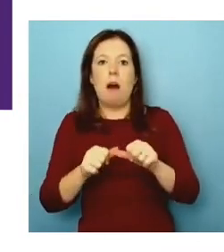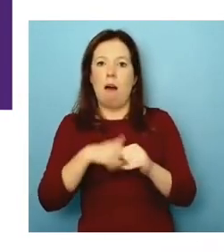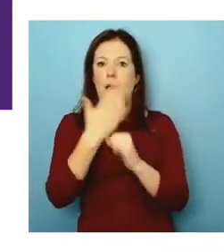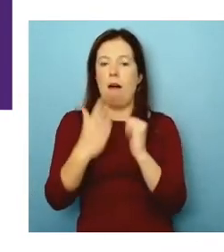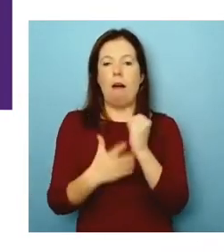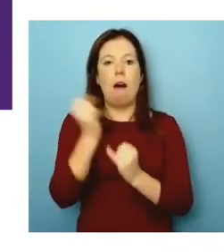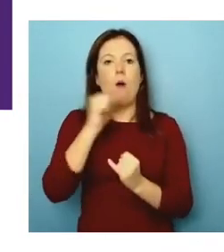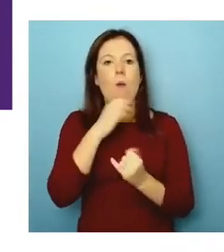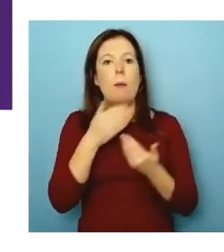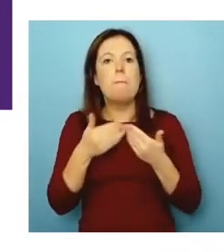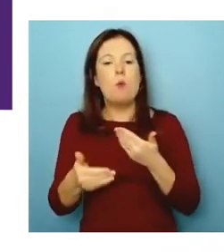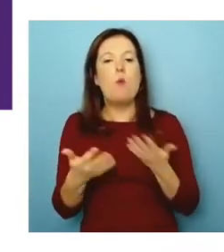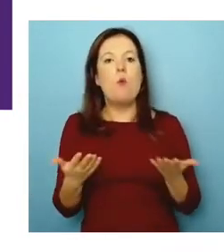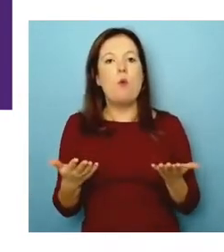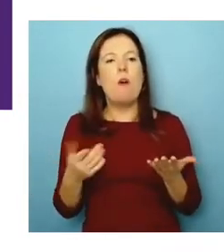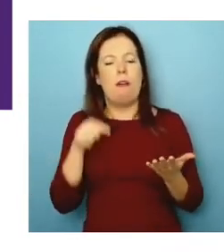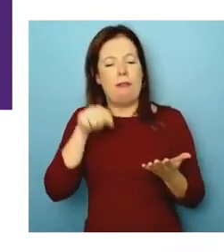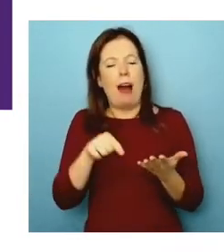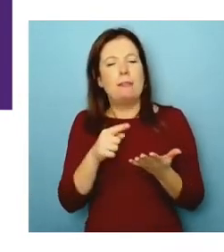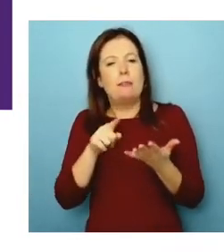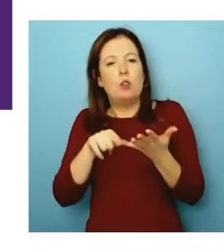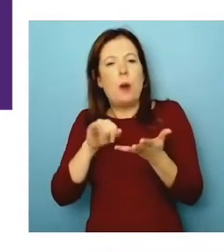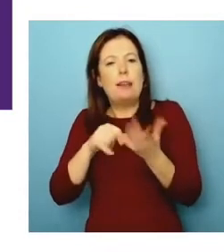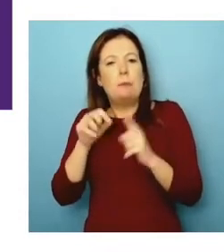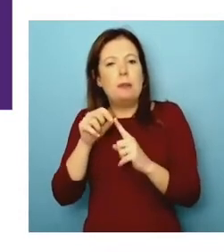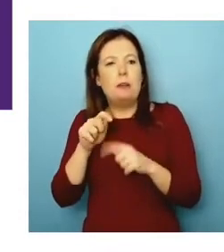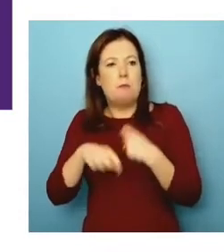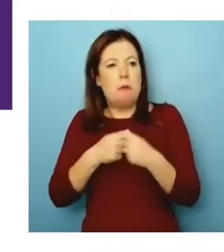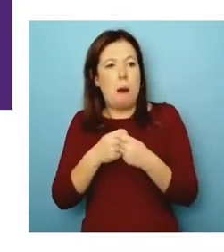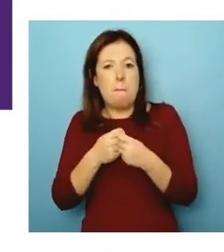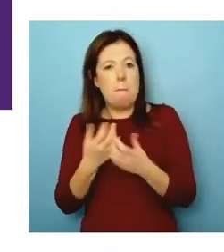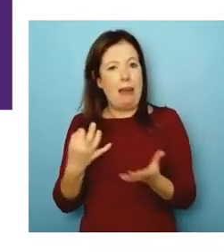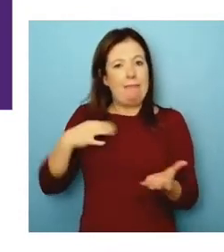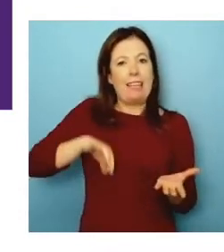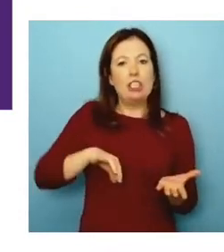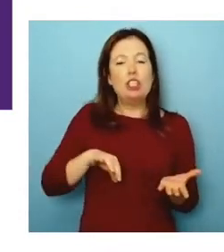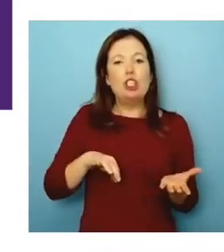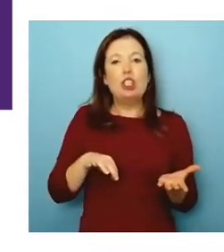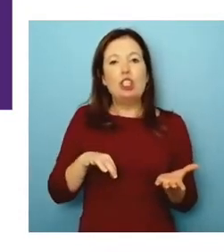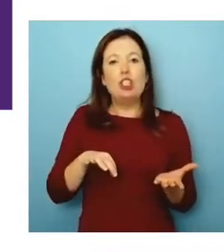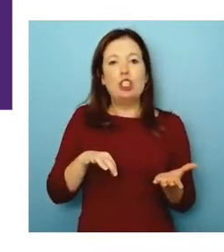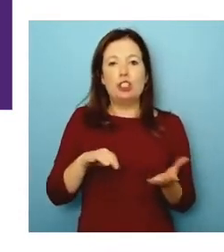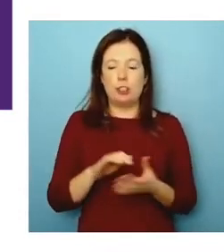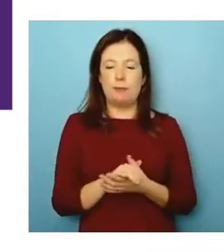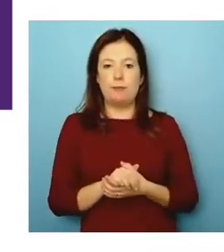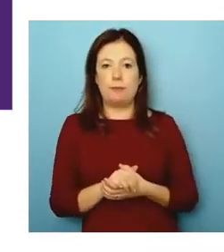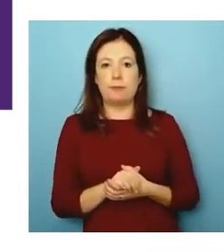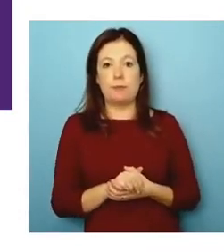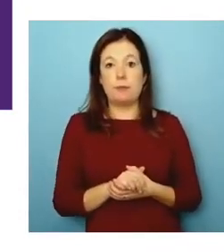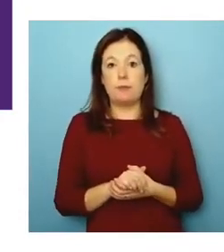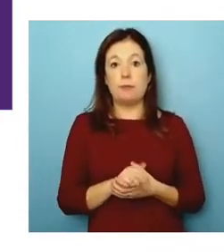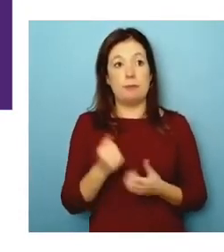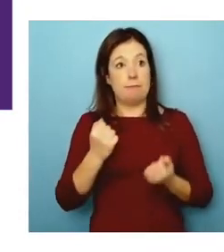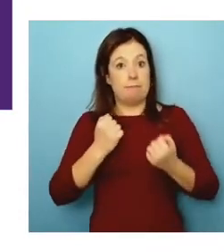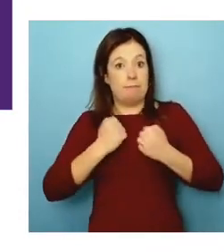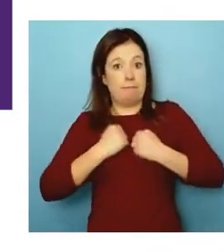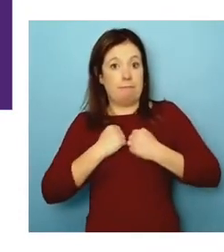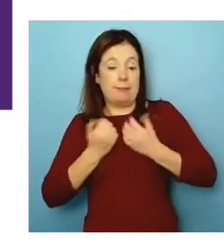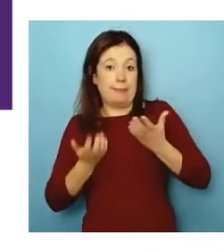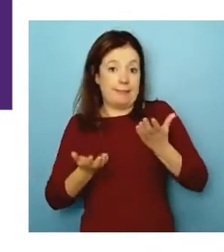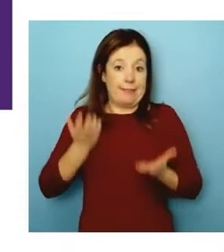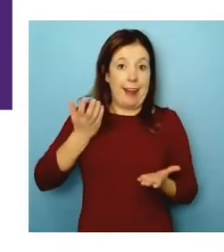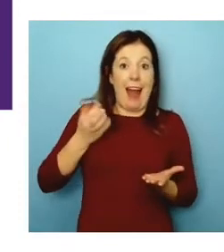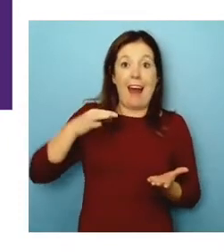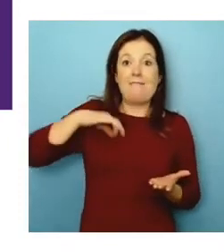it becomes a USP. becomes an unfair advantage. We actually talk about a new company that we're doing now. Our unfair advantage is that